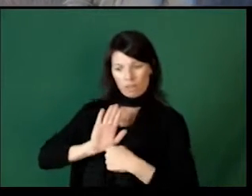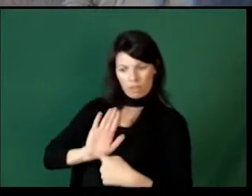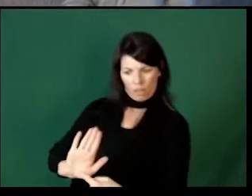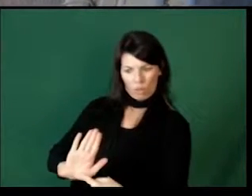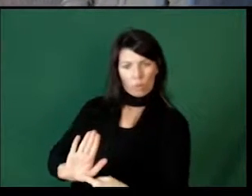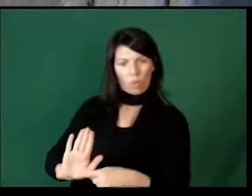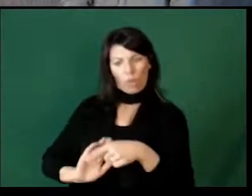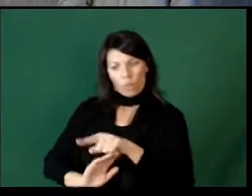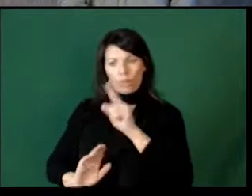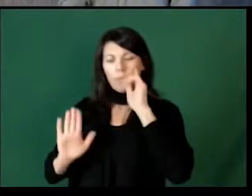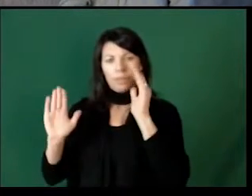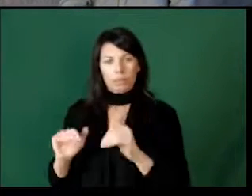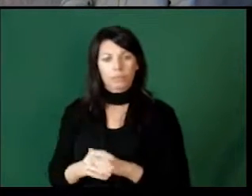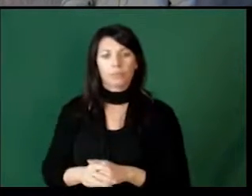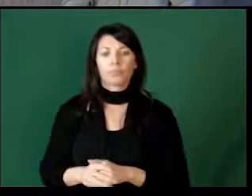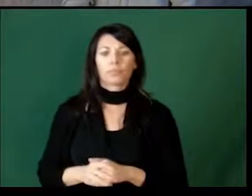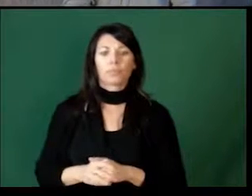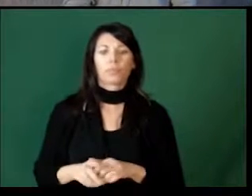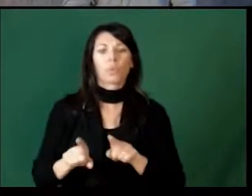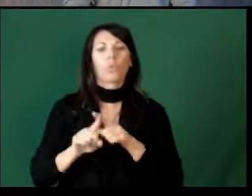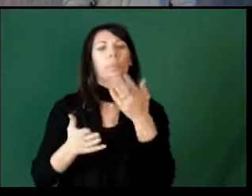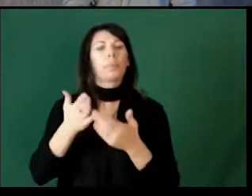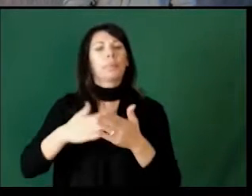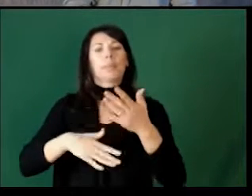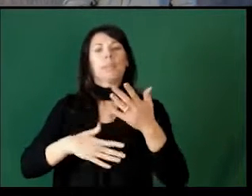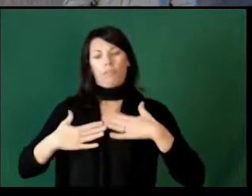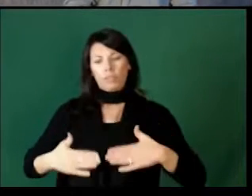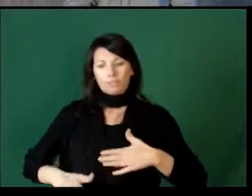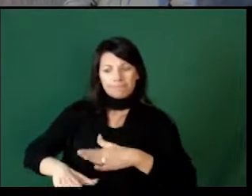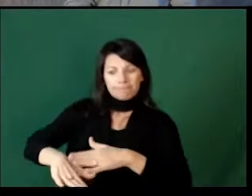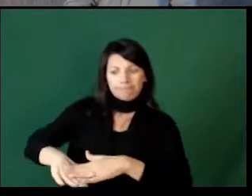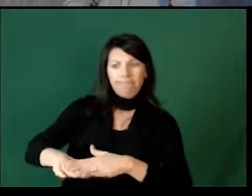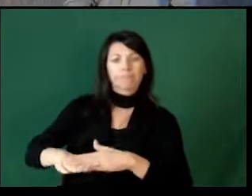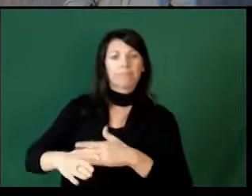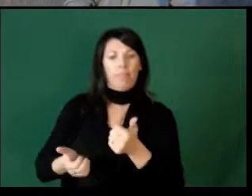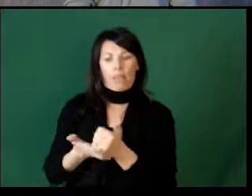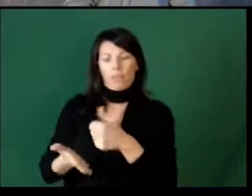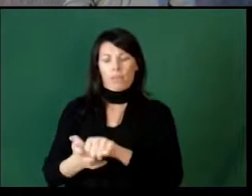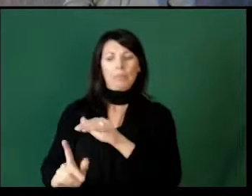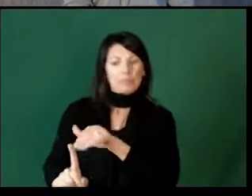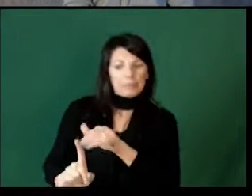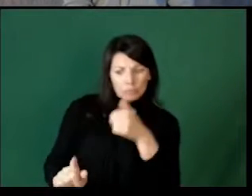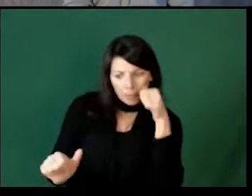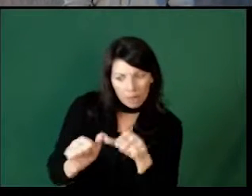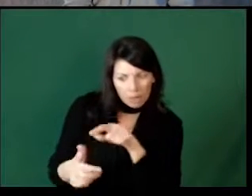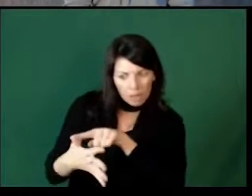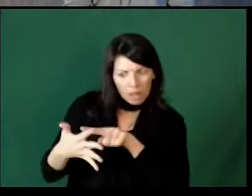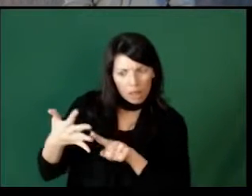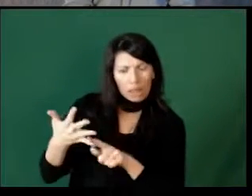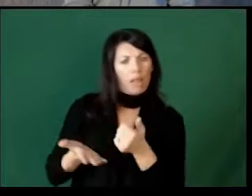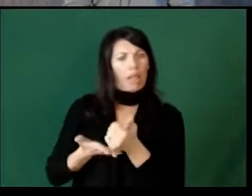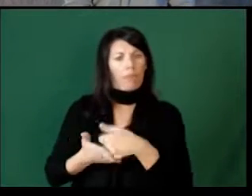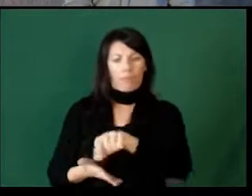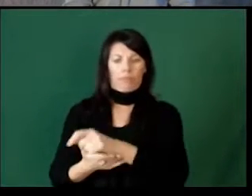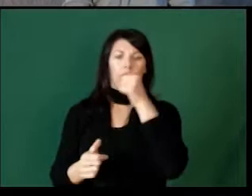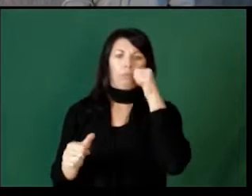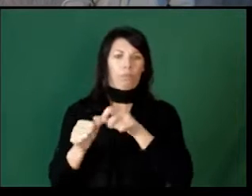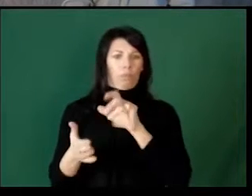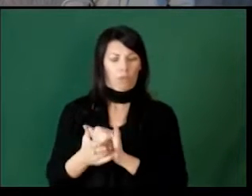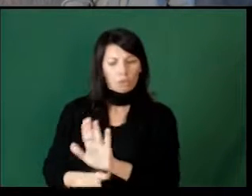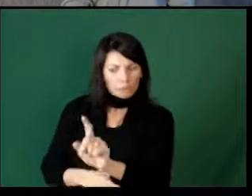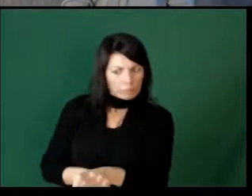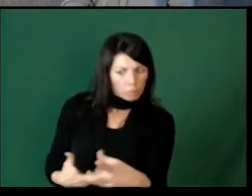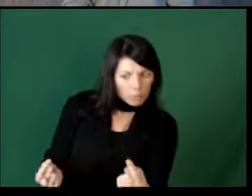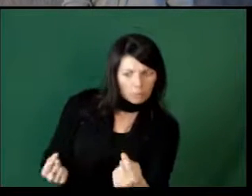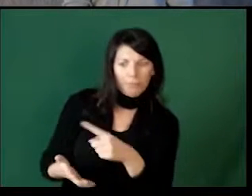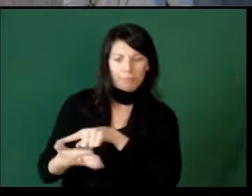those, trying to think about the physical prompts or verbal prompts that your child might need and helping them remember what it is